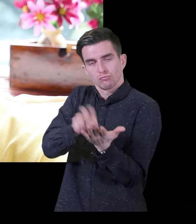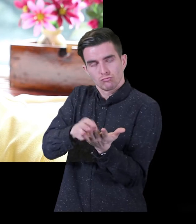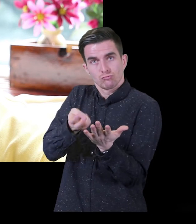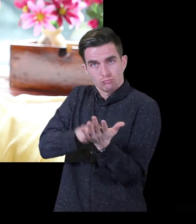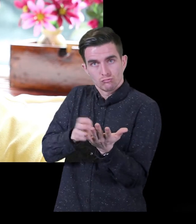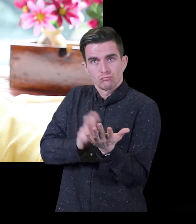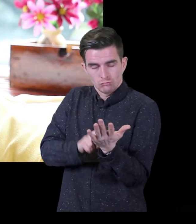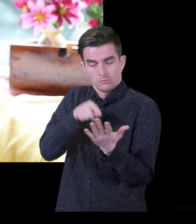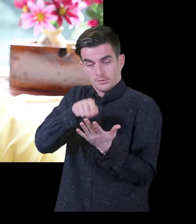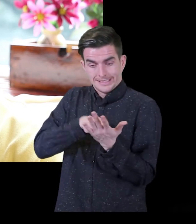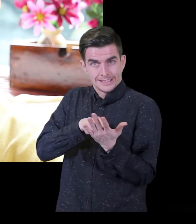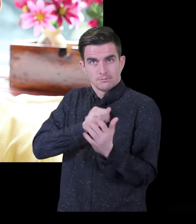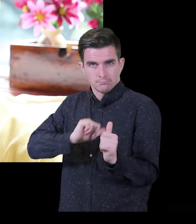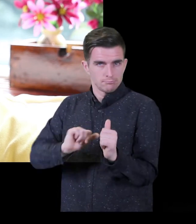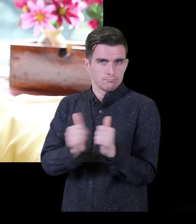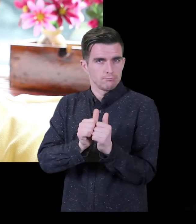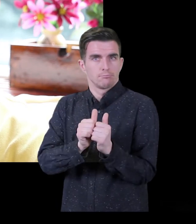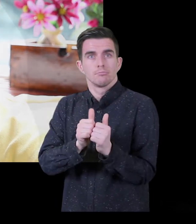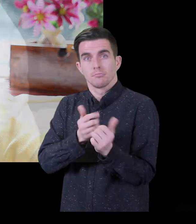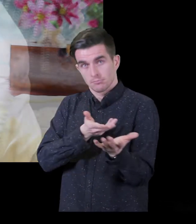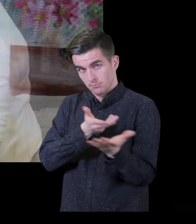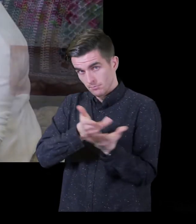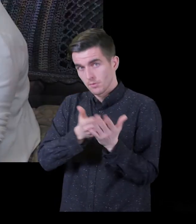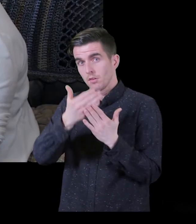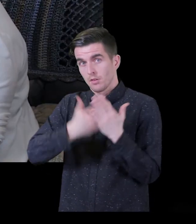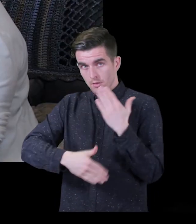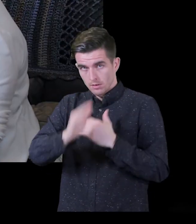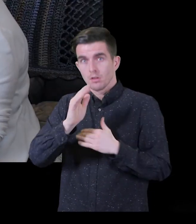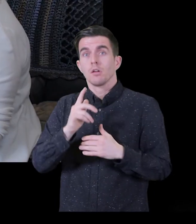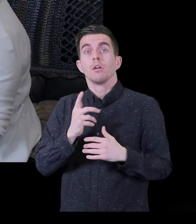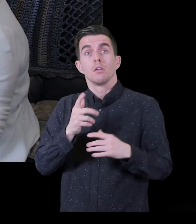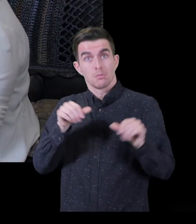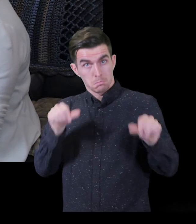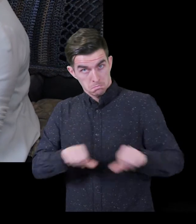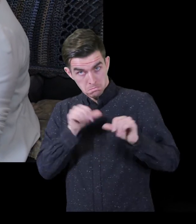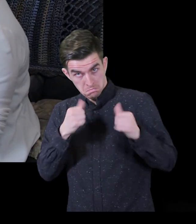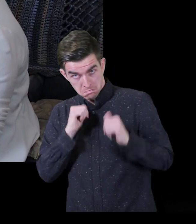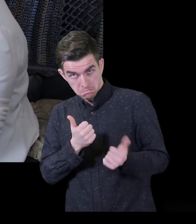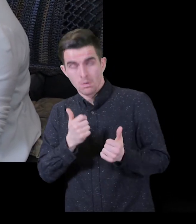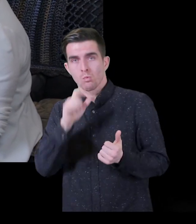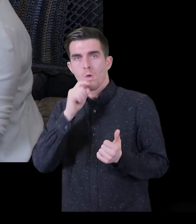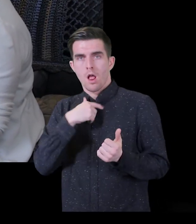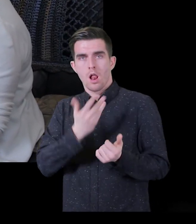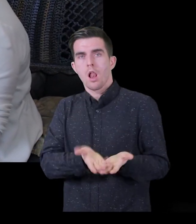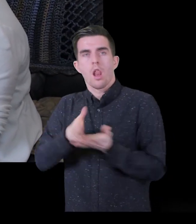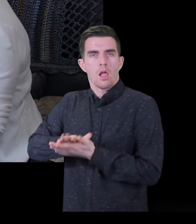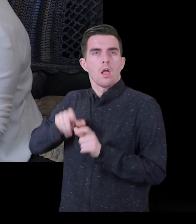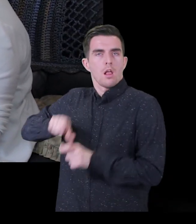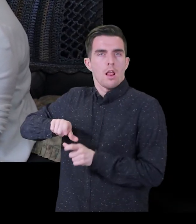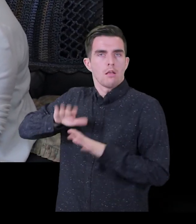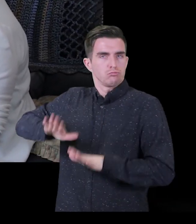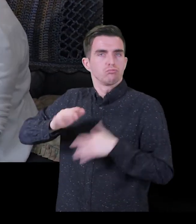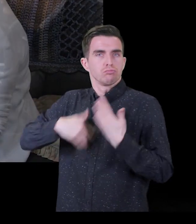what a difference it made. It was just absolutely amazing. When the actions we have agreed with you have been completed,